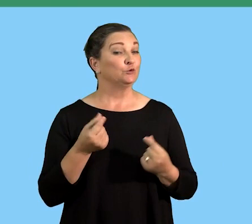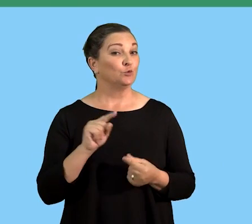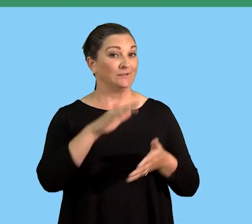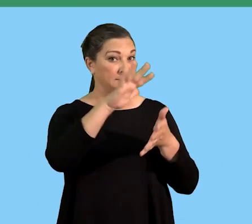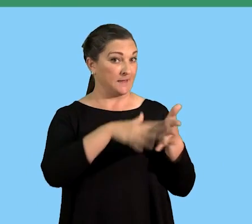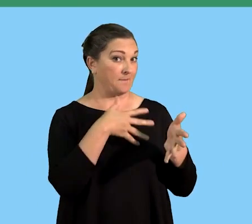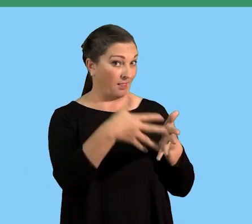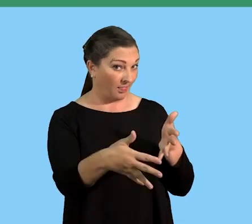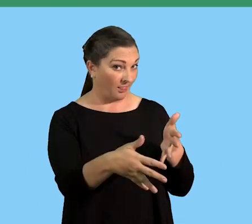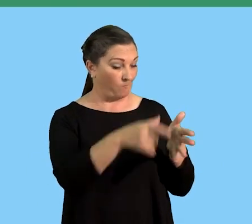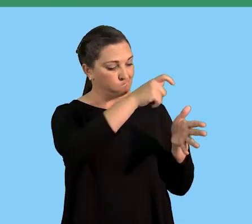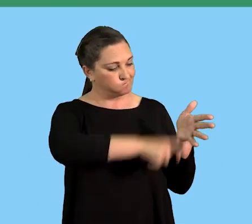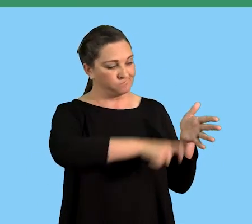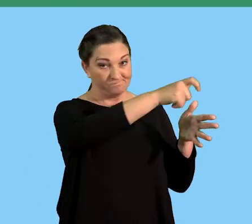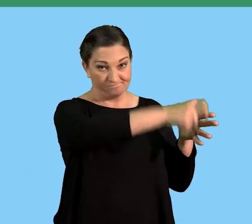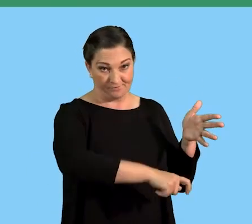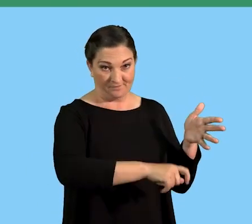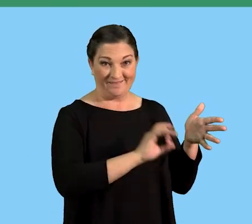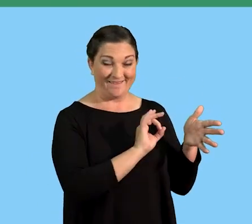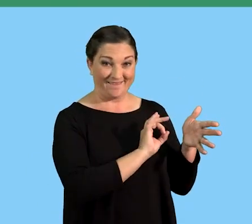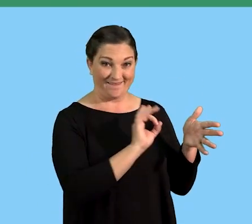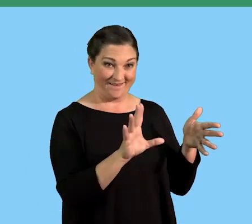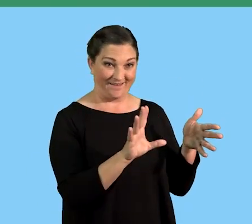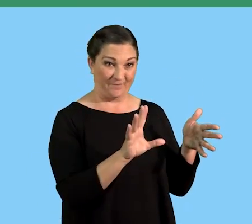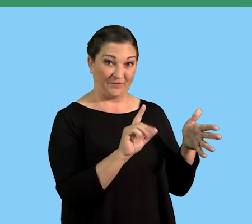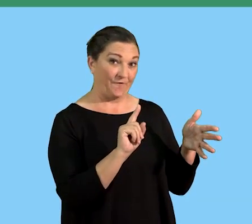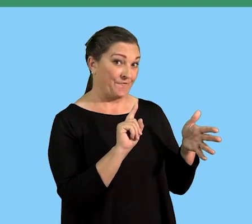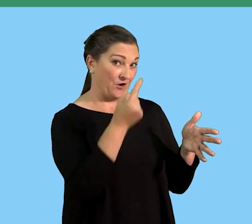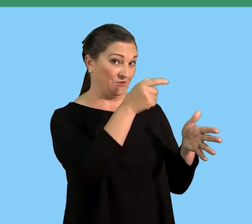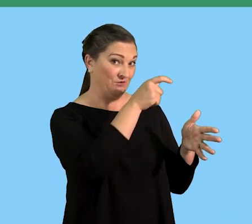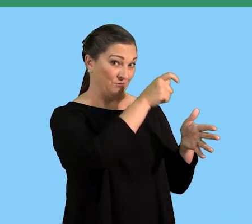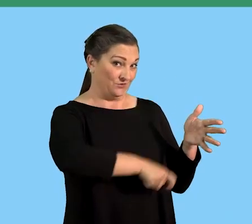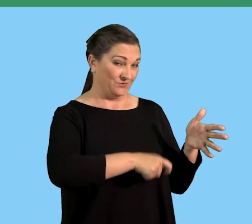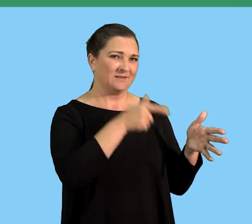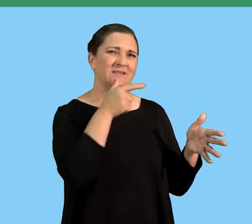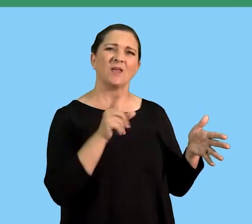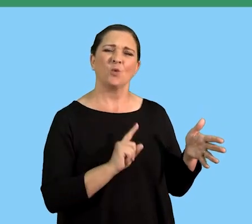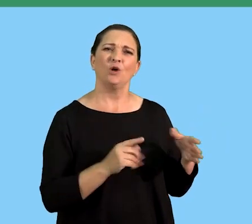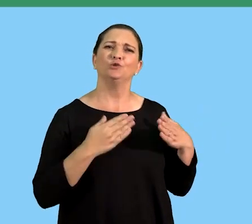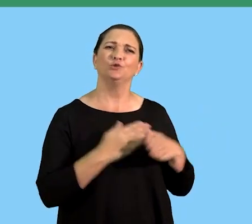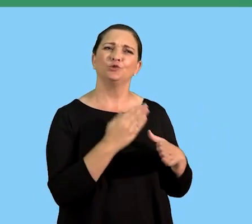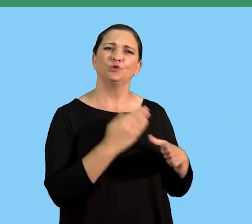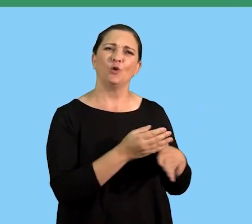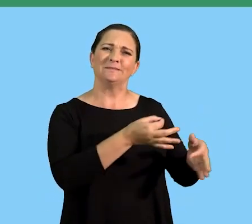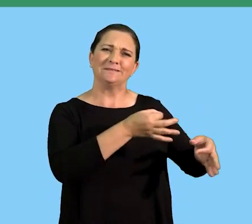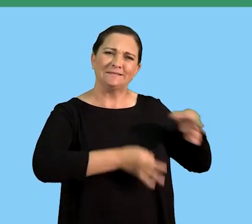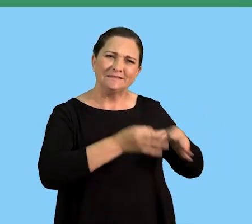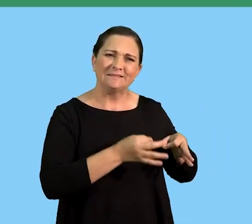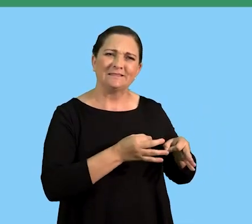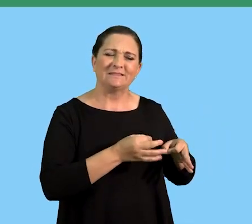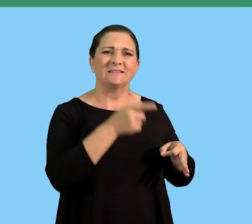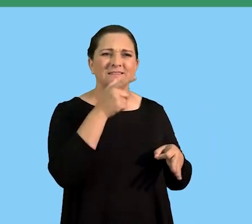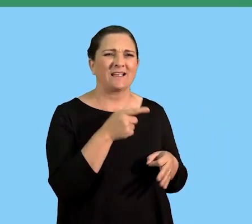can see, I have drawn my table to make the differences clear. Firstly, it says that the job